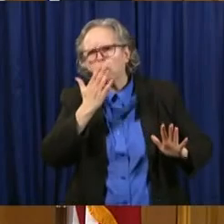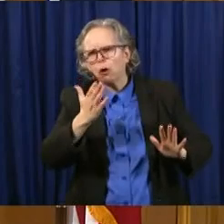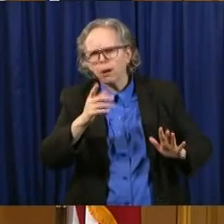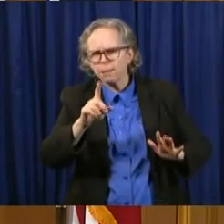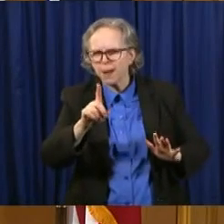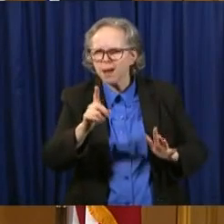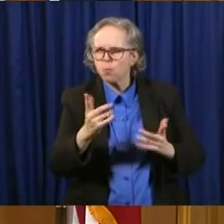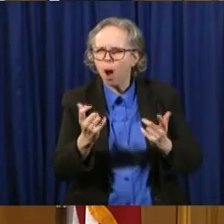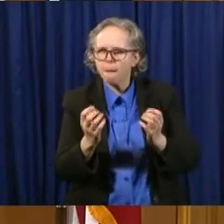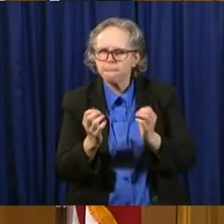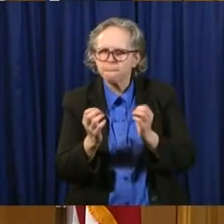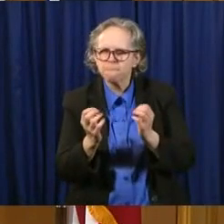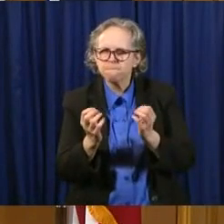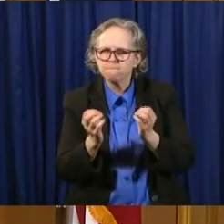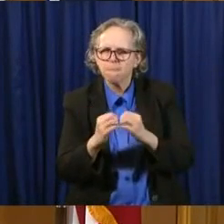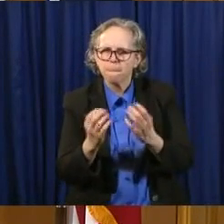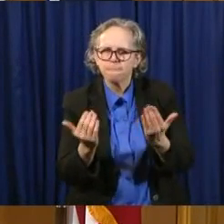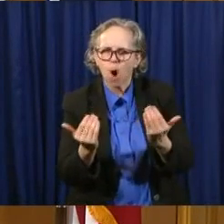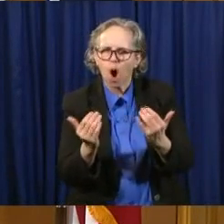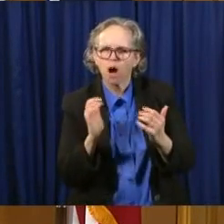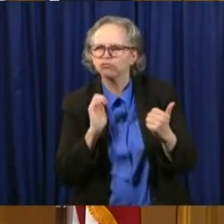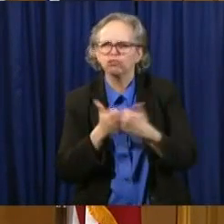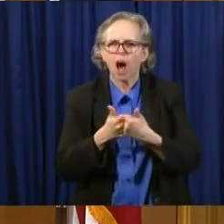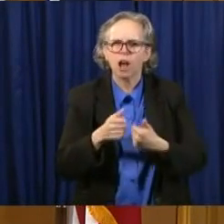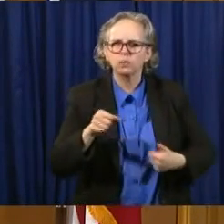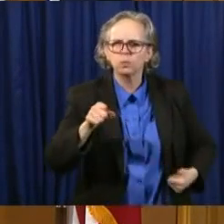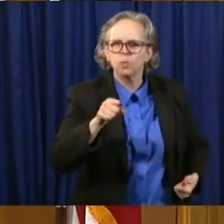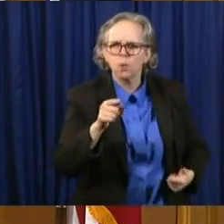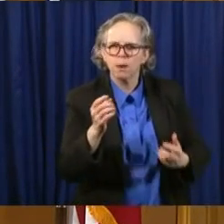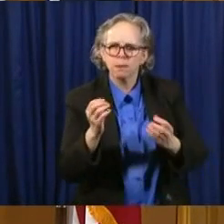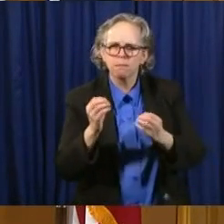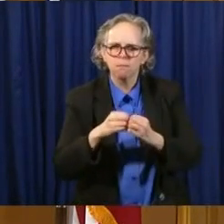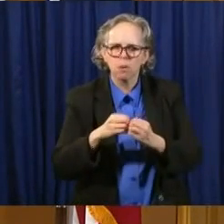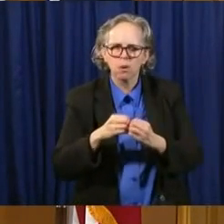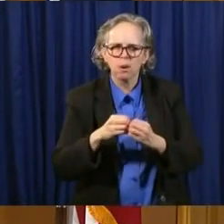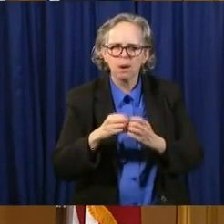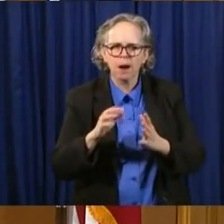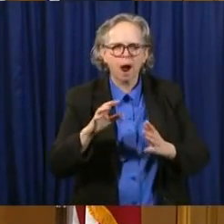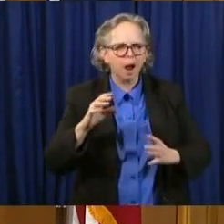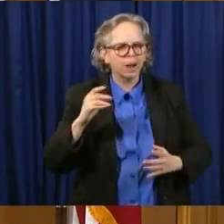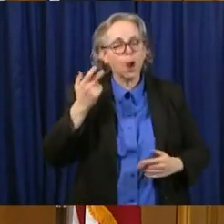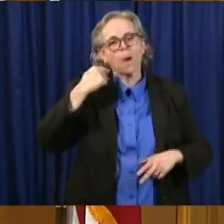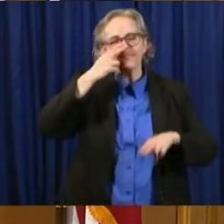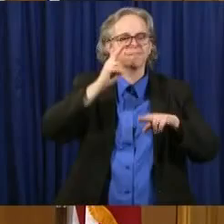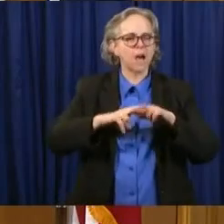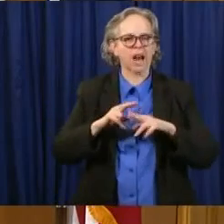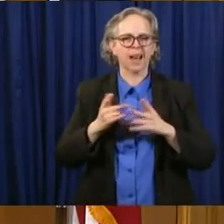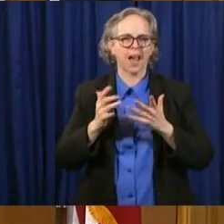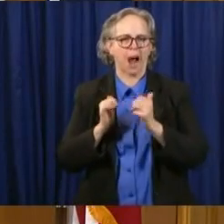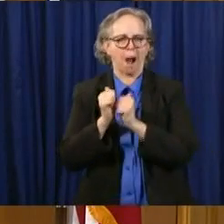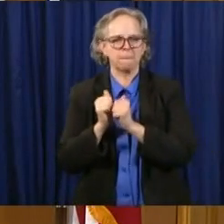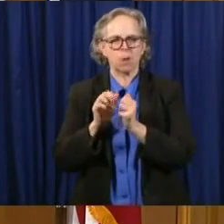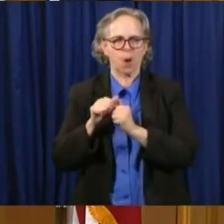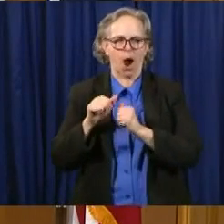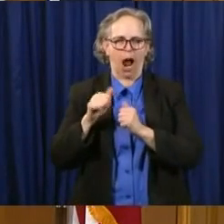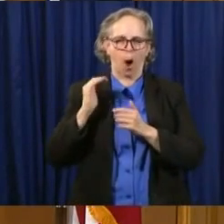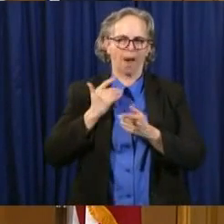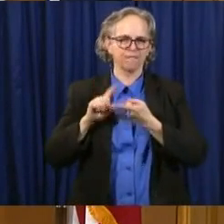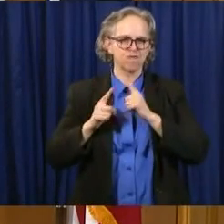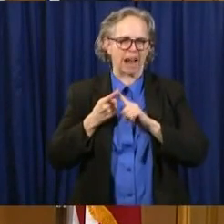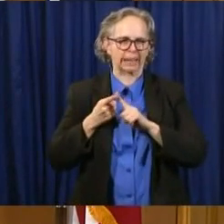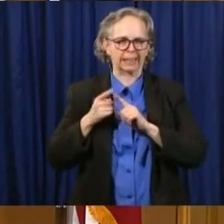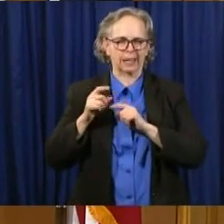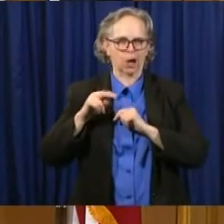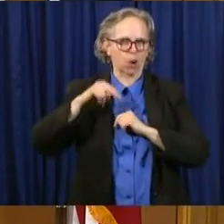to, uh, challenge our, our friends up north in Michigan. Uh, we are, we are lagging a little bit.